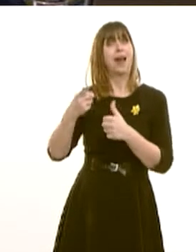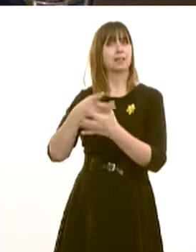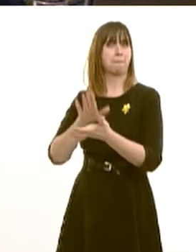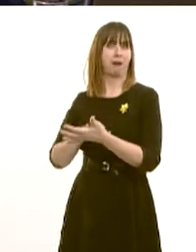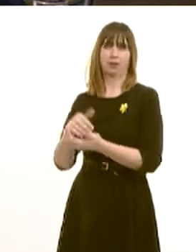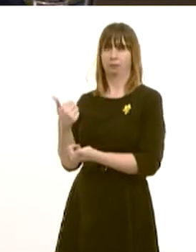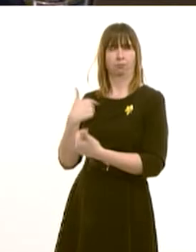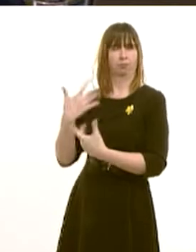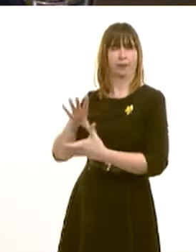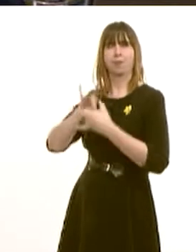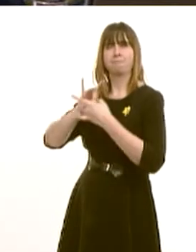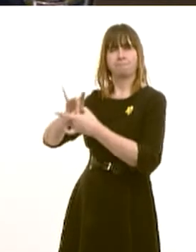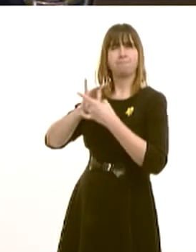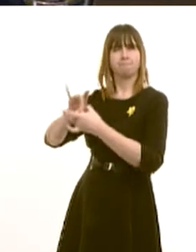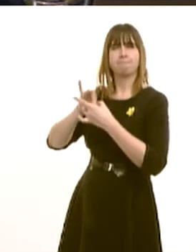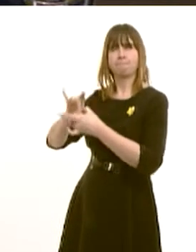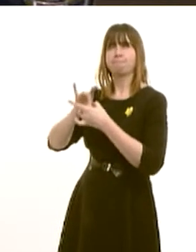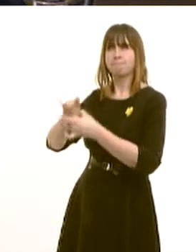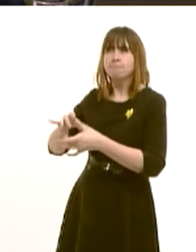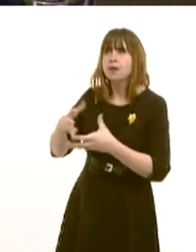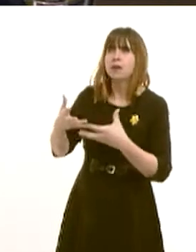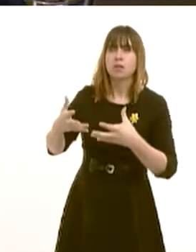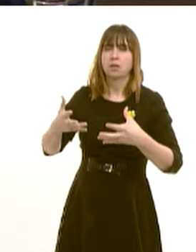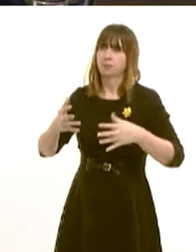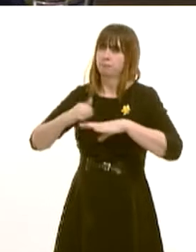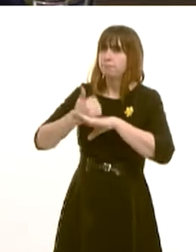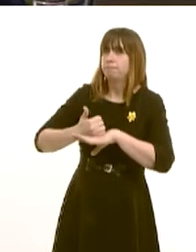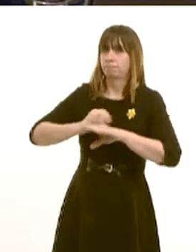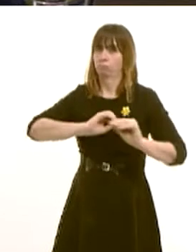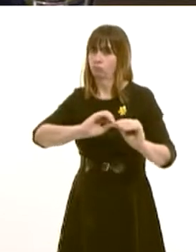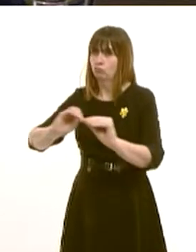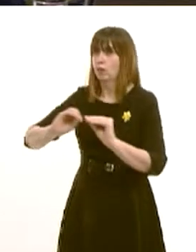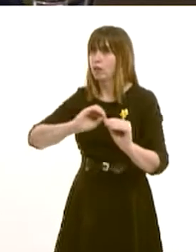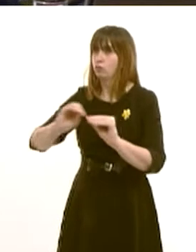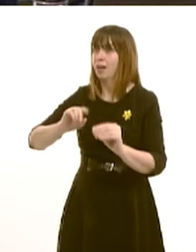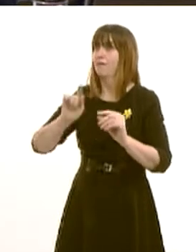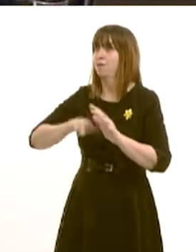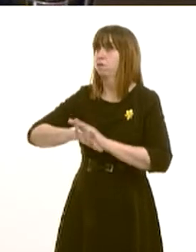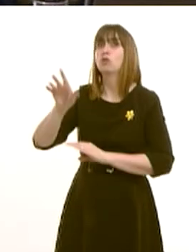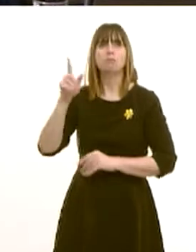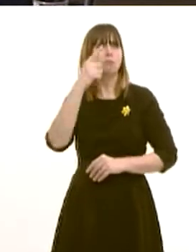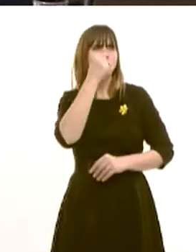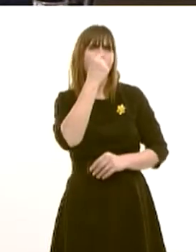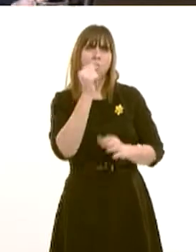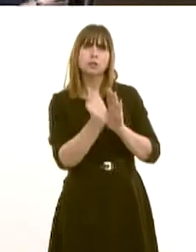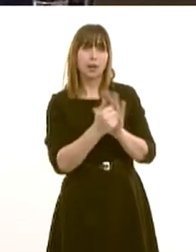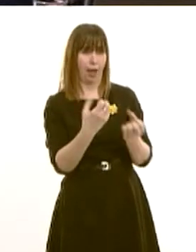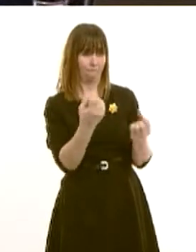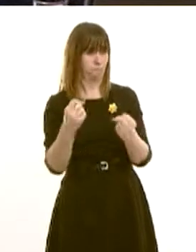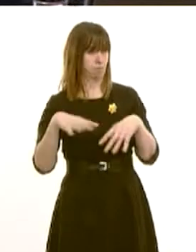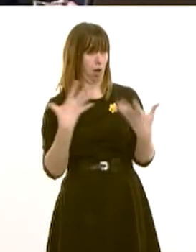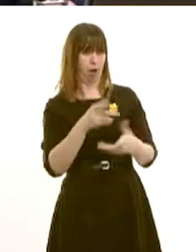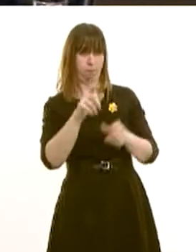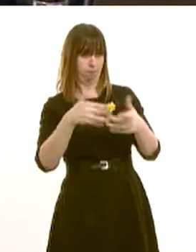been working with Aston Martin in order to develop the skills that they need for the future. They're confident they can find those skills in the area anyway,